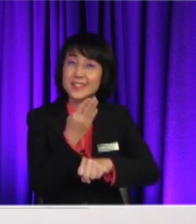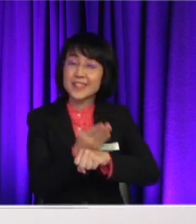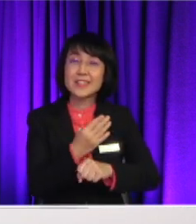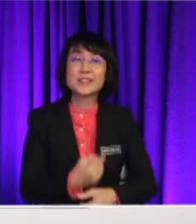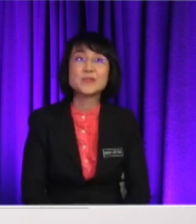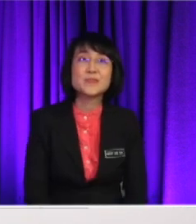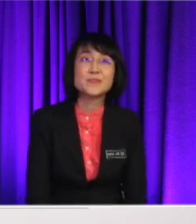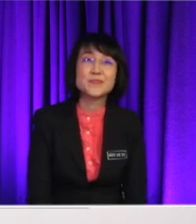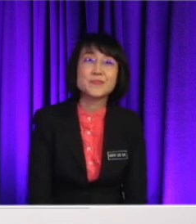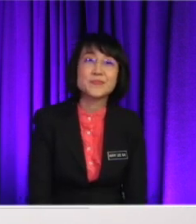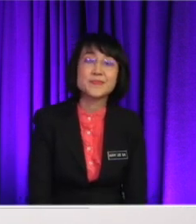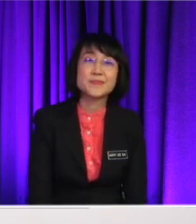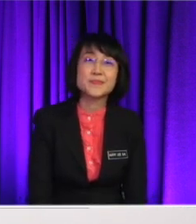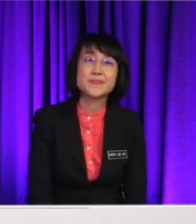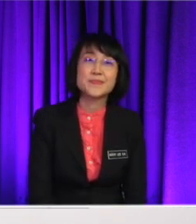about Jiaxuan? Next.